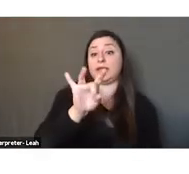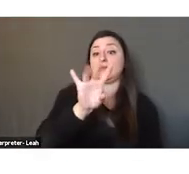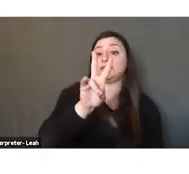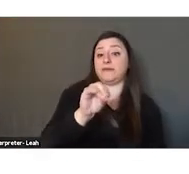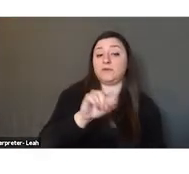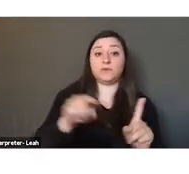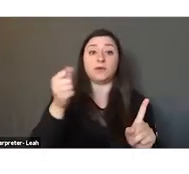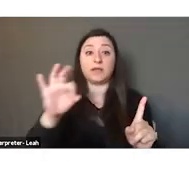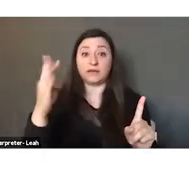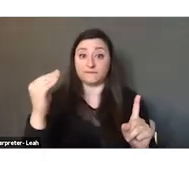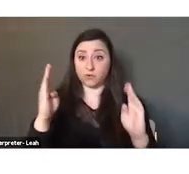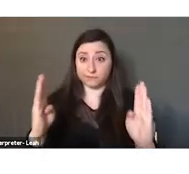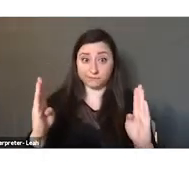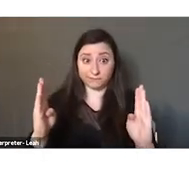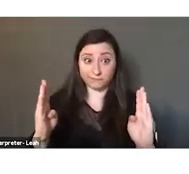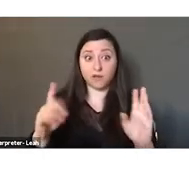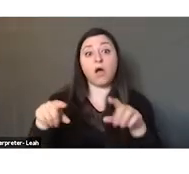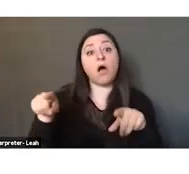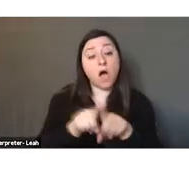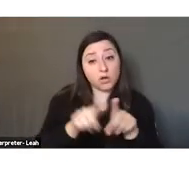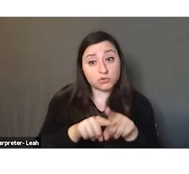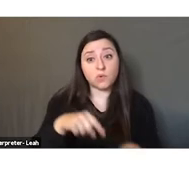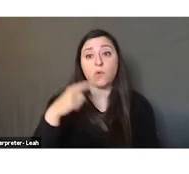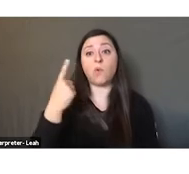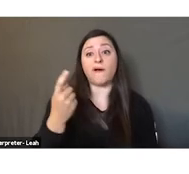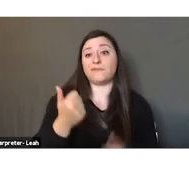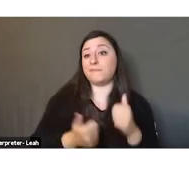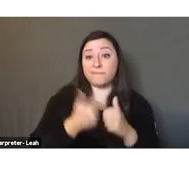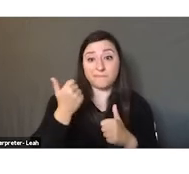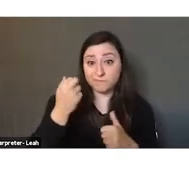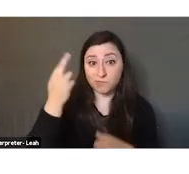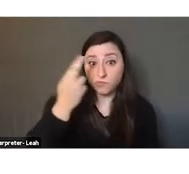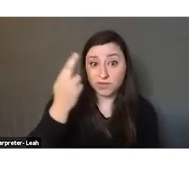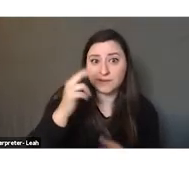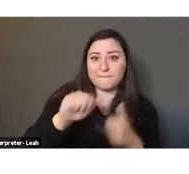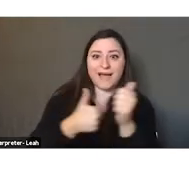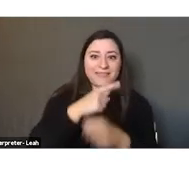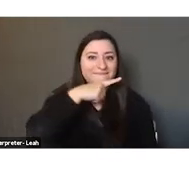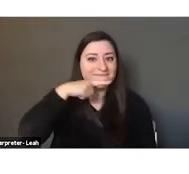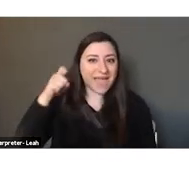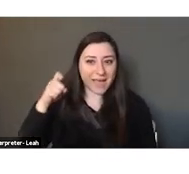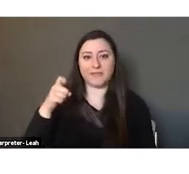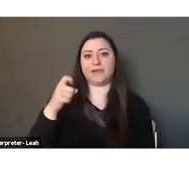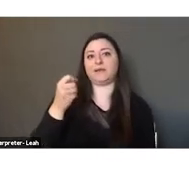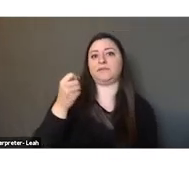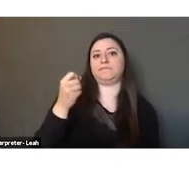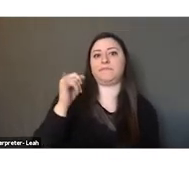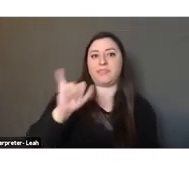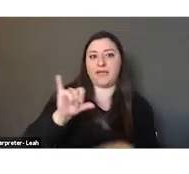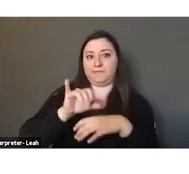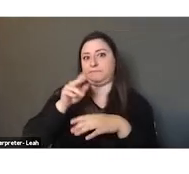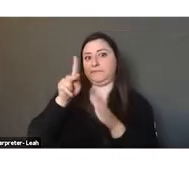1914. It was also one of the main factors behind the famine that killed 40% of Lebanon's